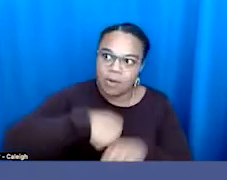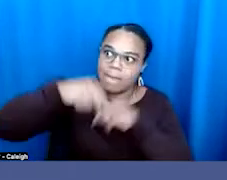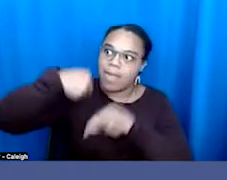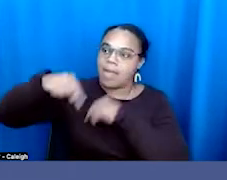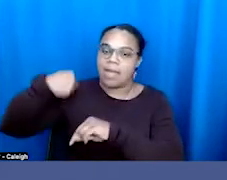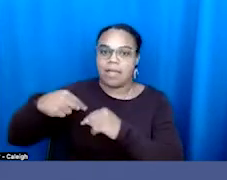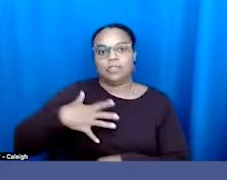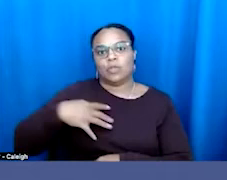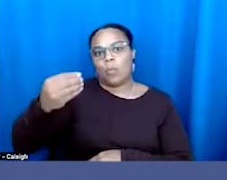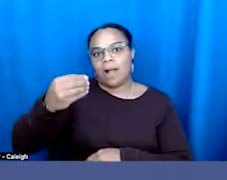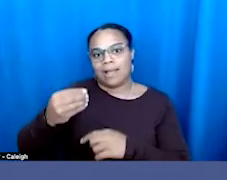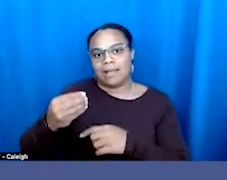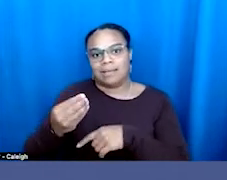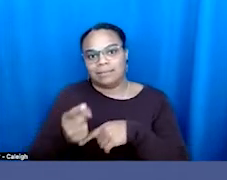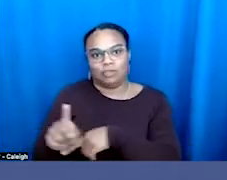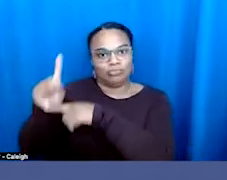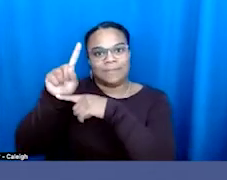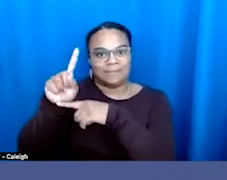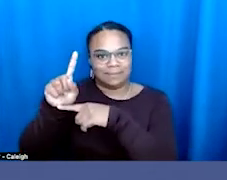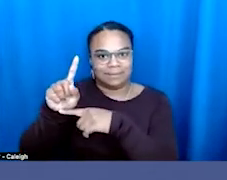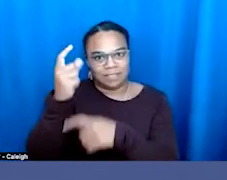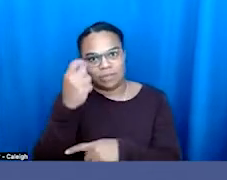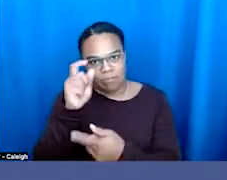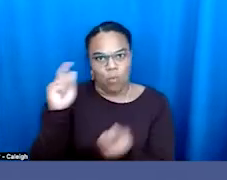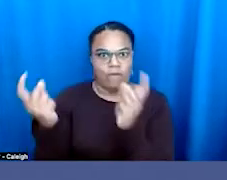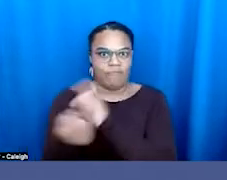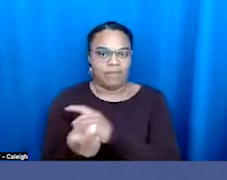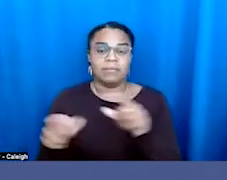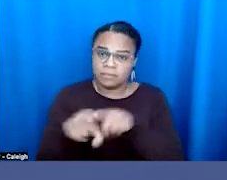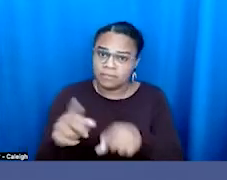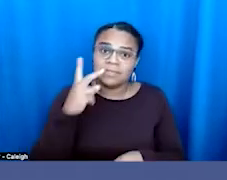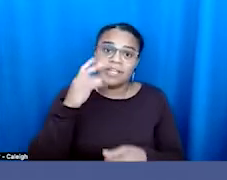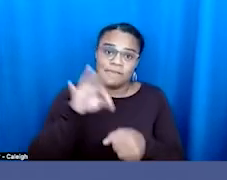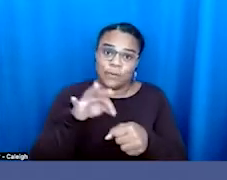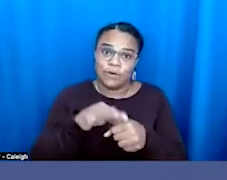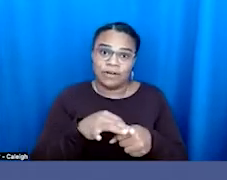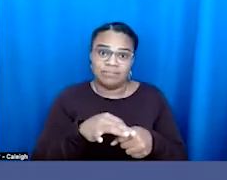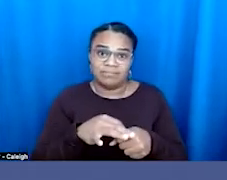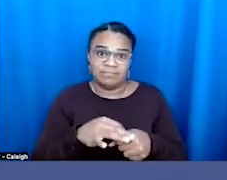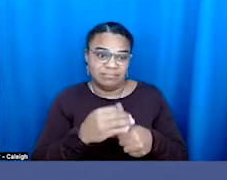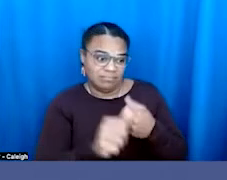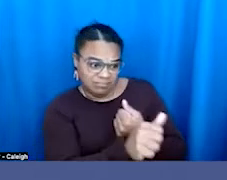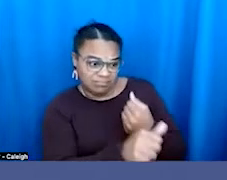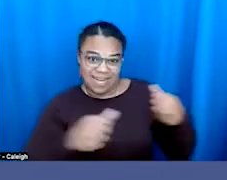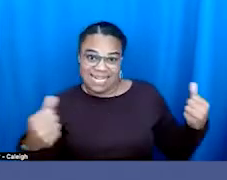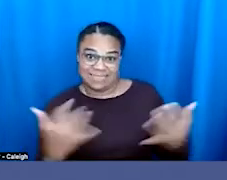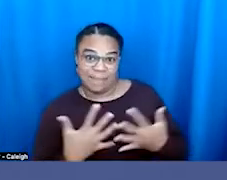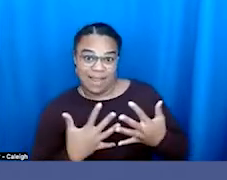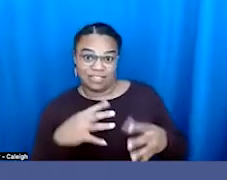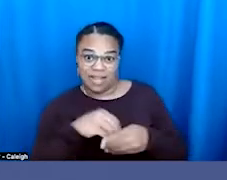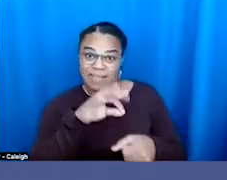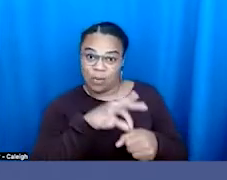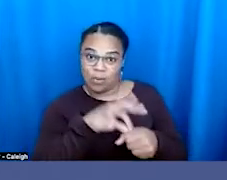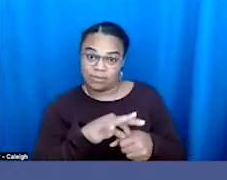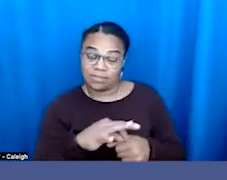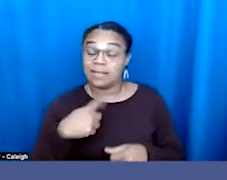movement, we're also seeing voter intimidation at the polls. So it's pretty much a perfect storm and I agree that this is